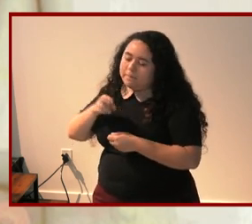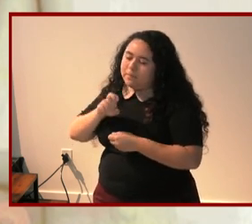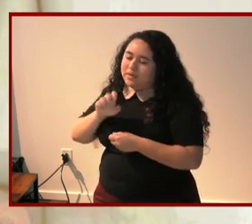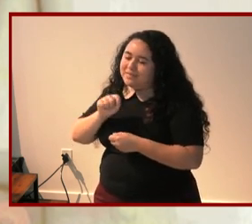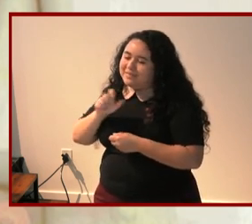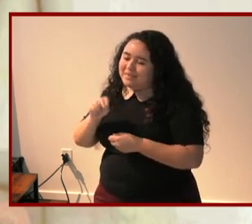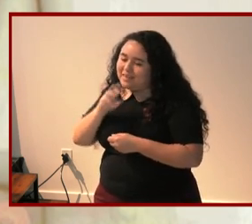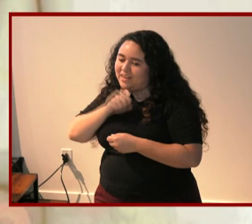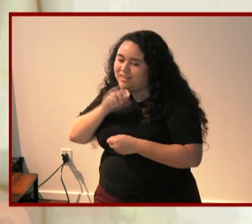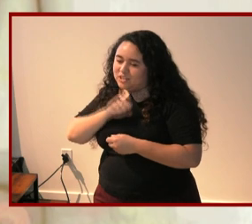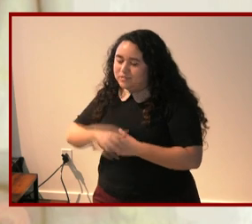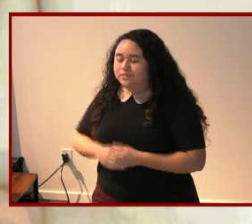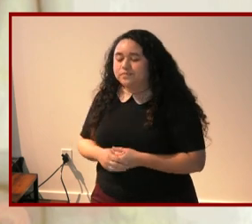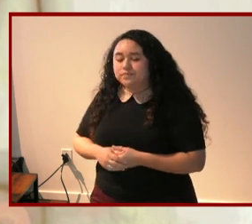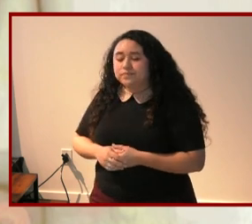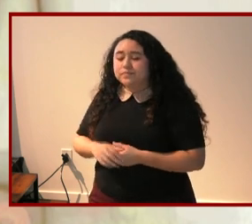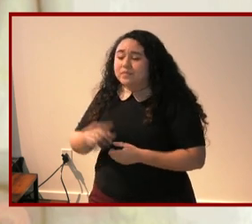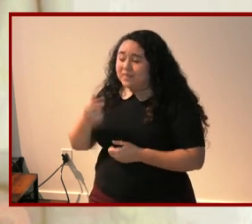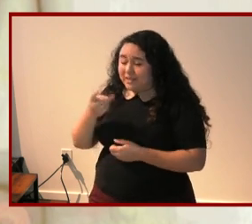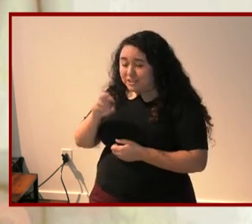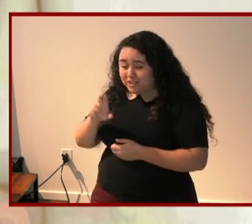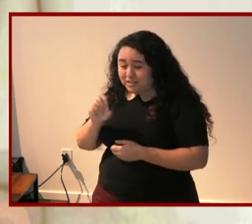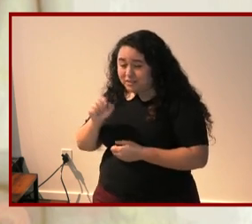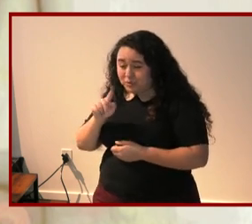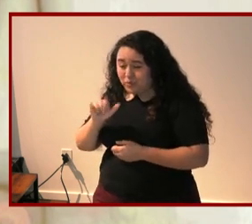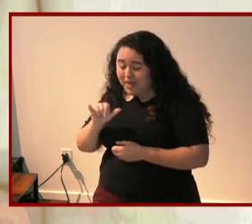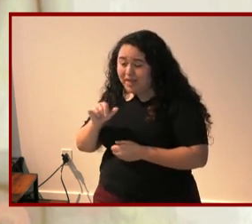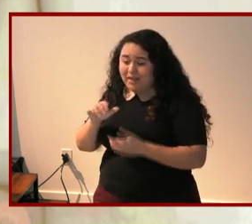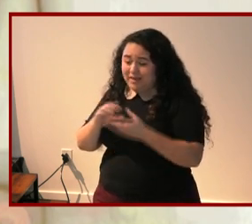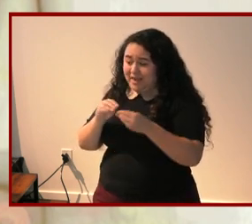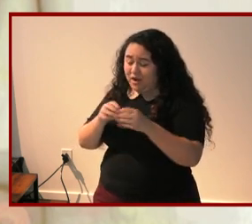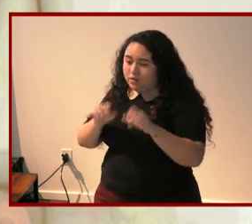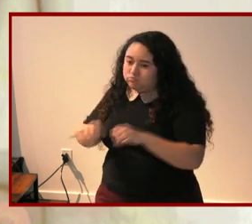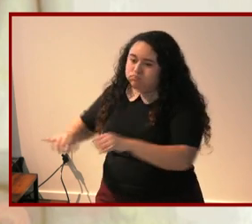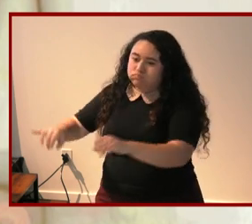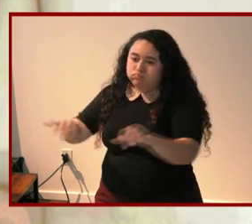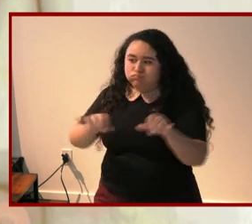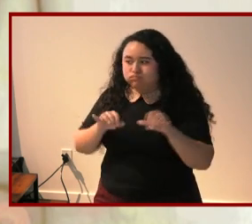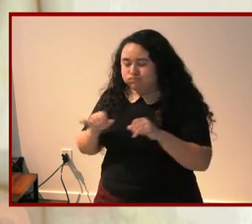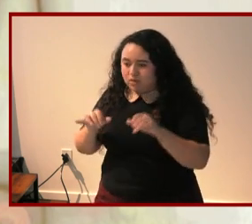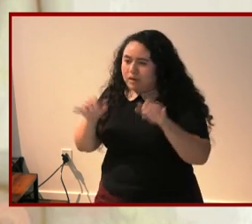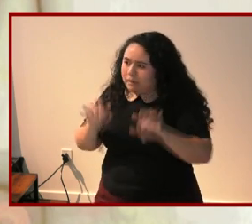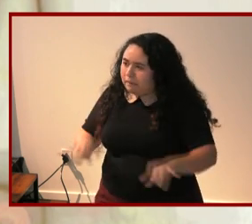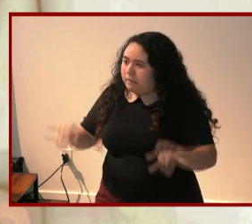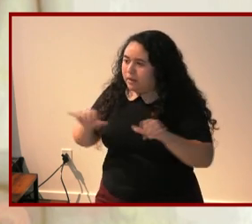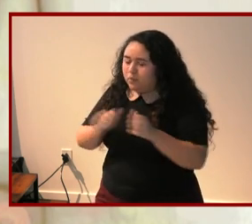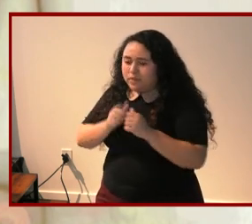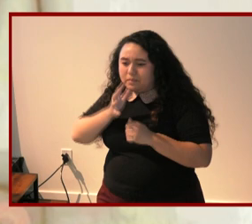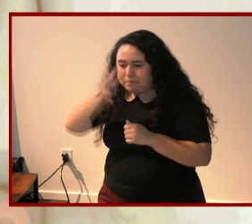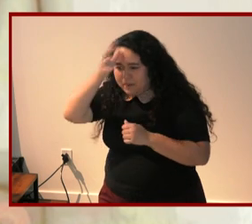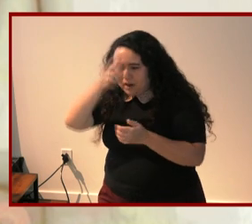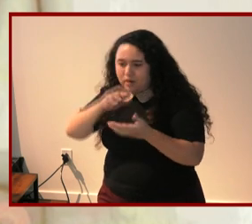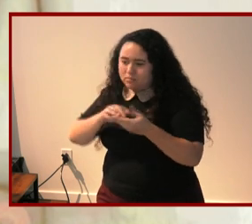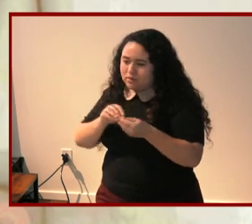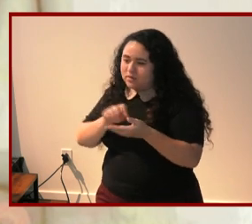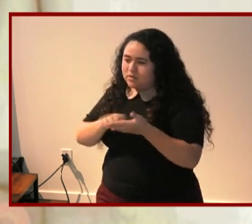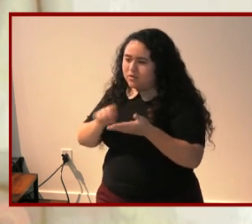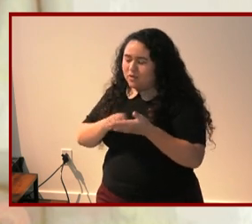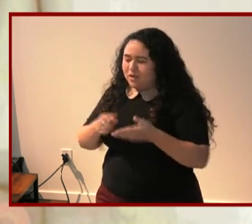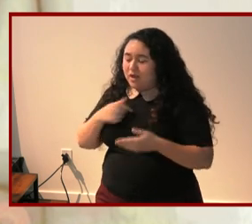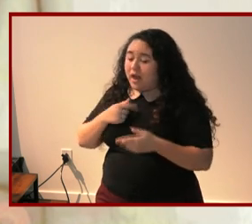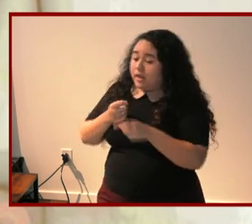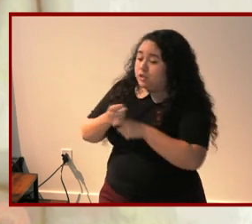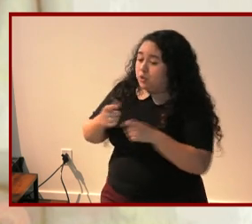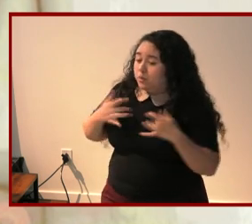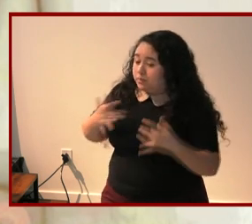the gender and sexuality narrative is so ubiquitous in the genre that i often joke that the special needs memoir goes something like